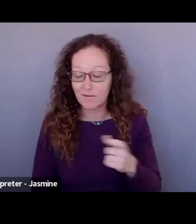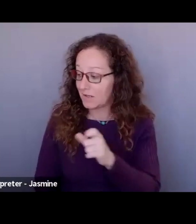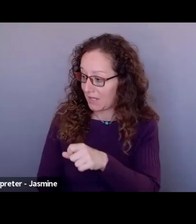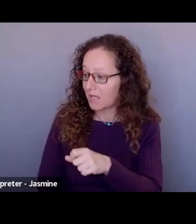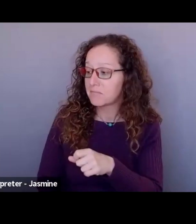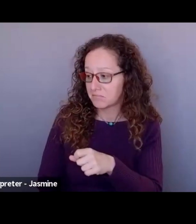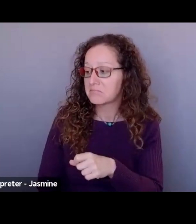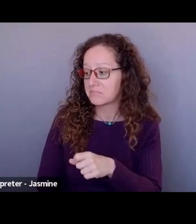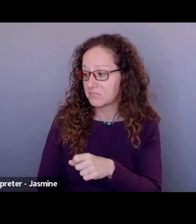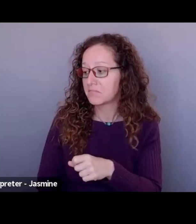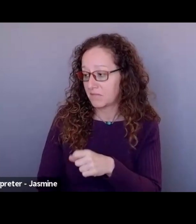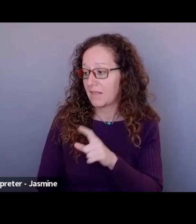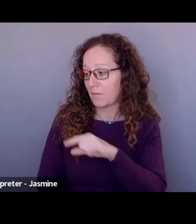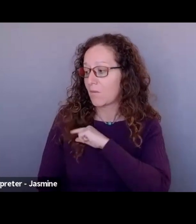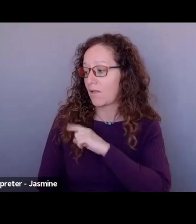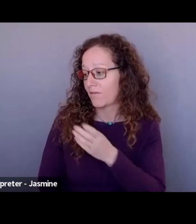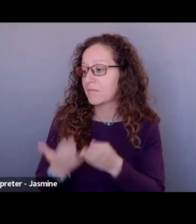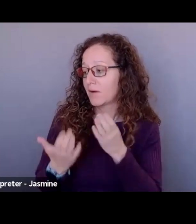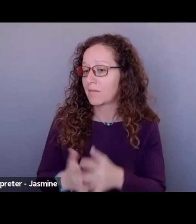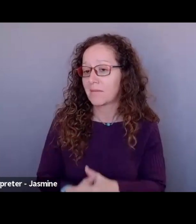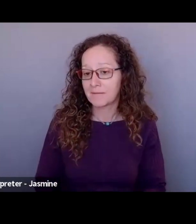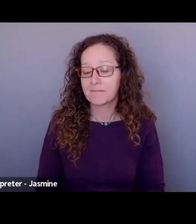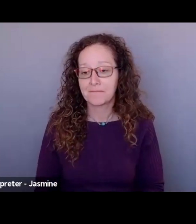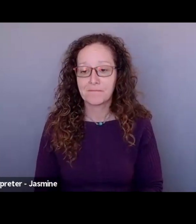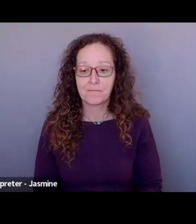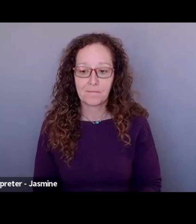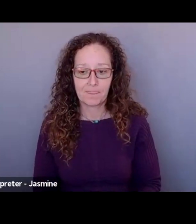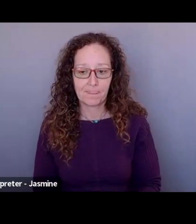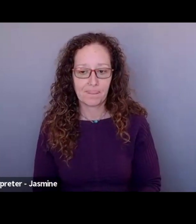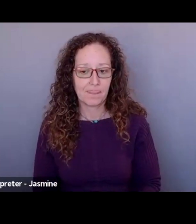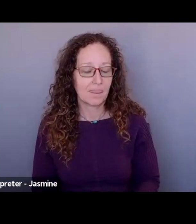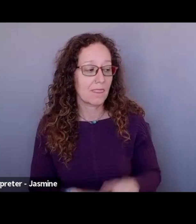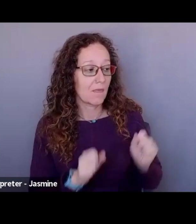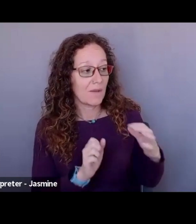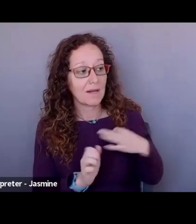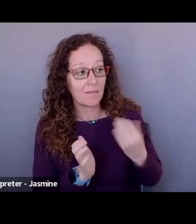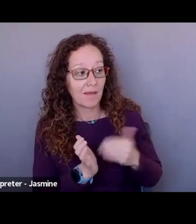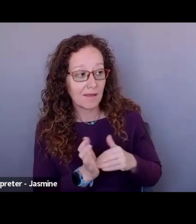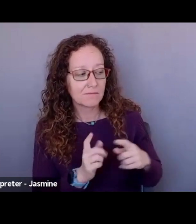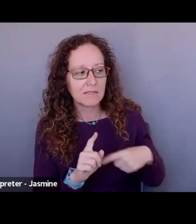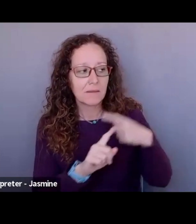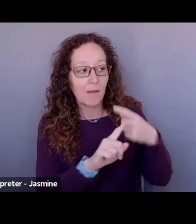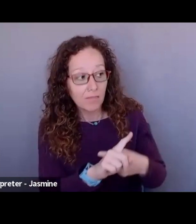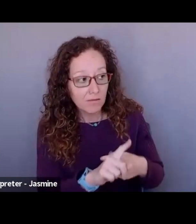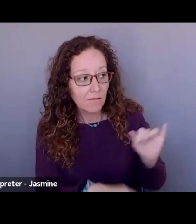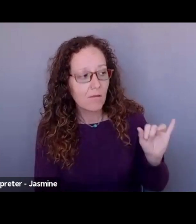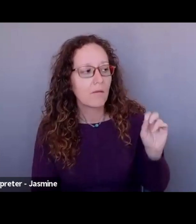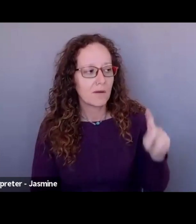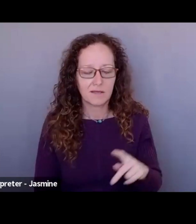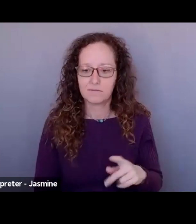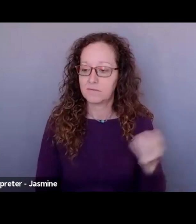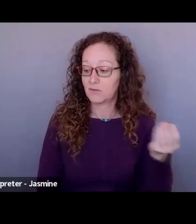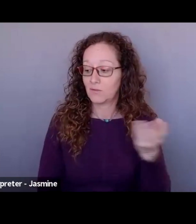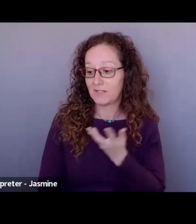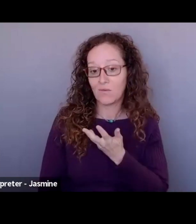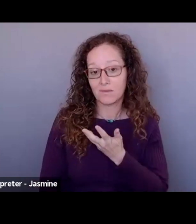probably be eligible. And when can we apply again in a month? so he gave us the parameters